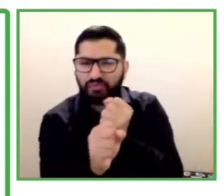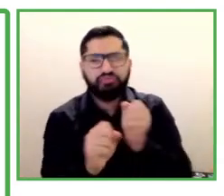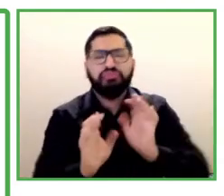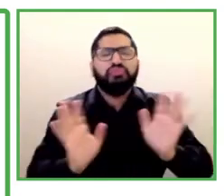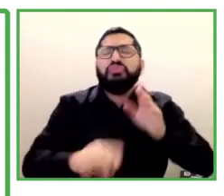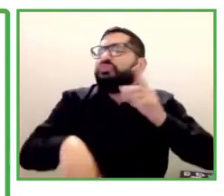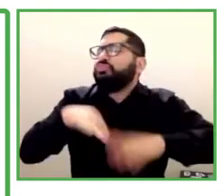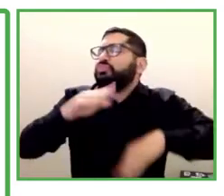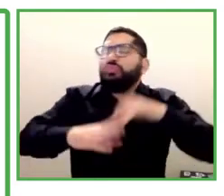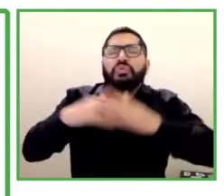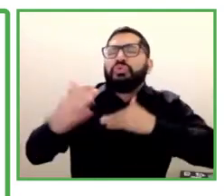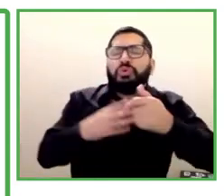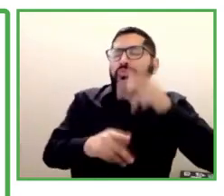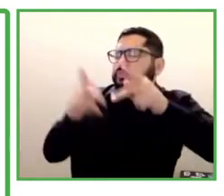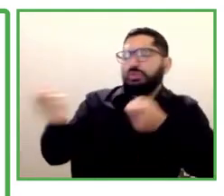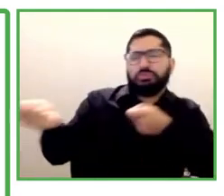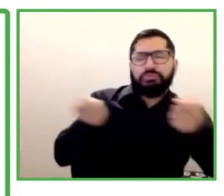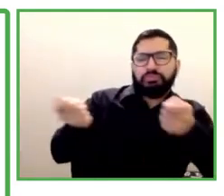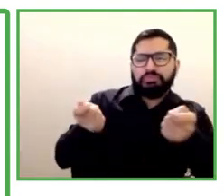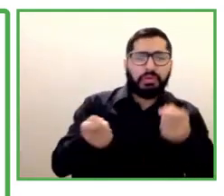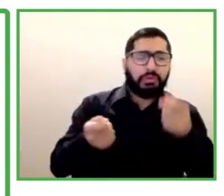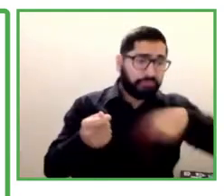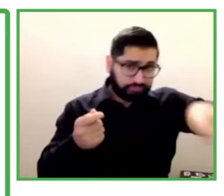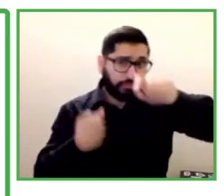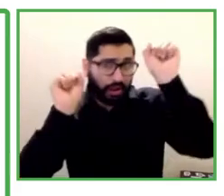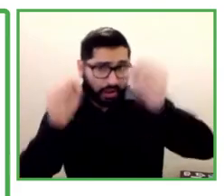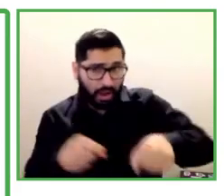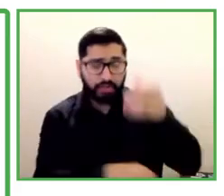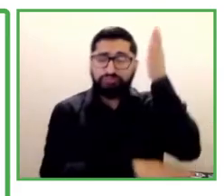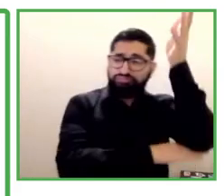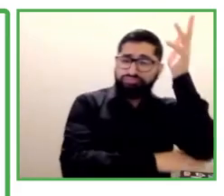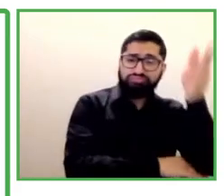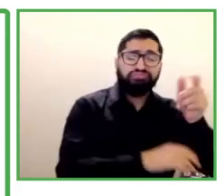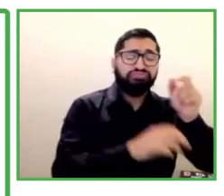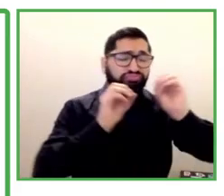and implementation of individualized employment plans.